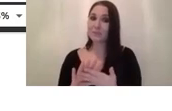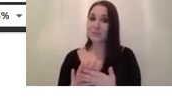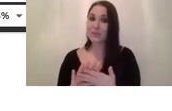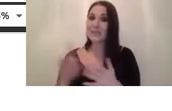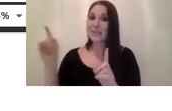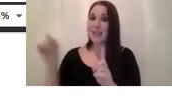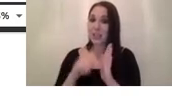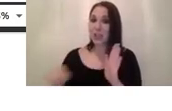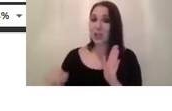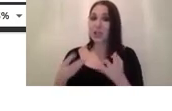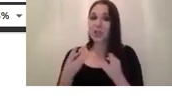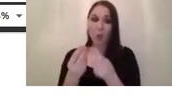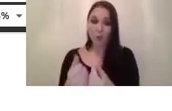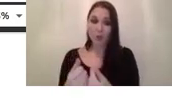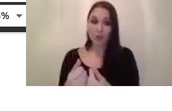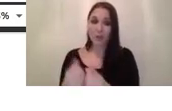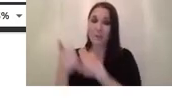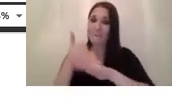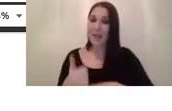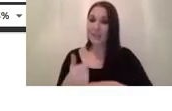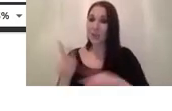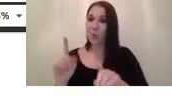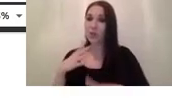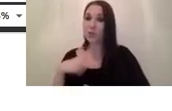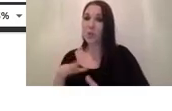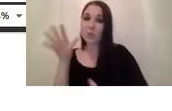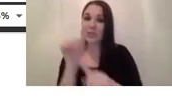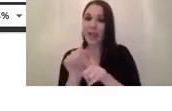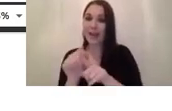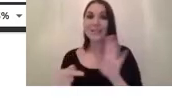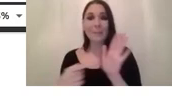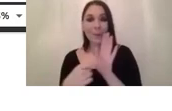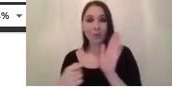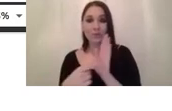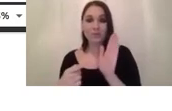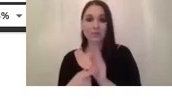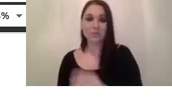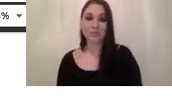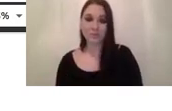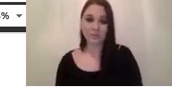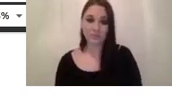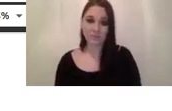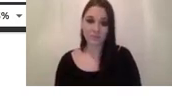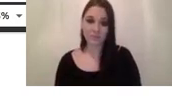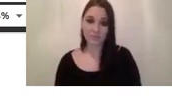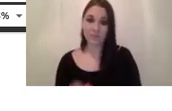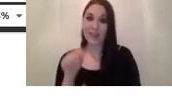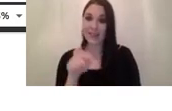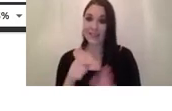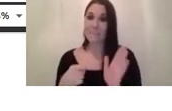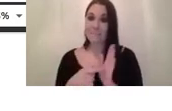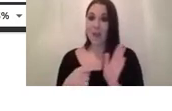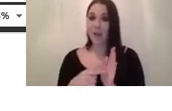you want to detect is extremely important this is one of the of the main uh